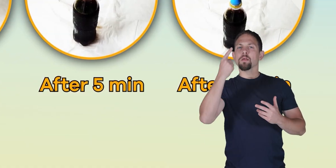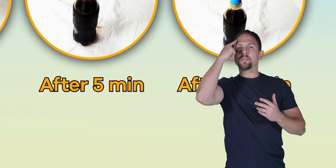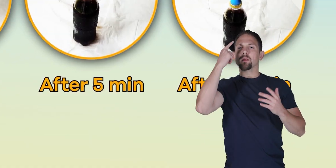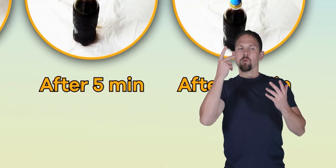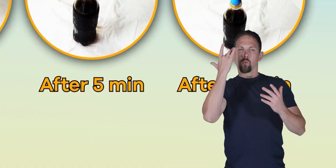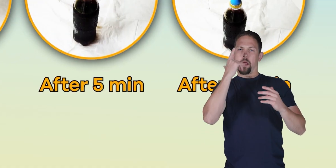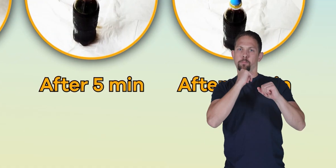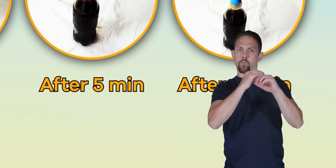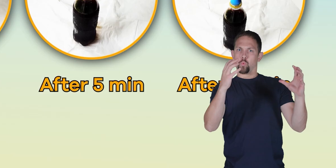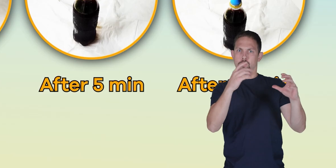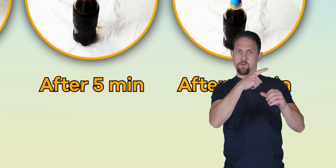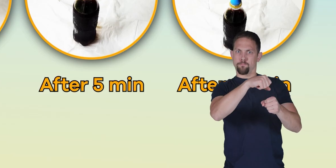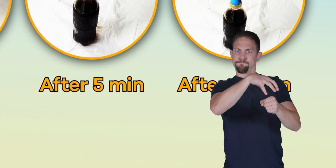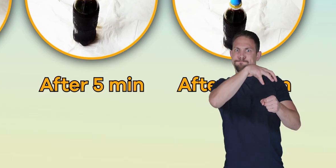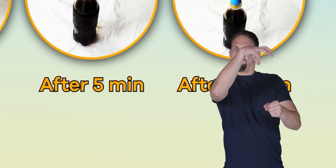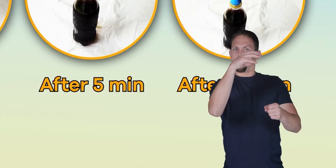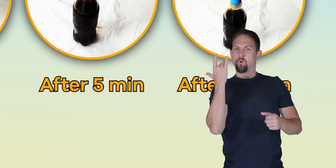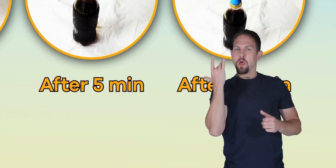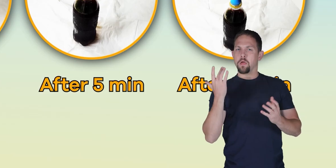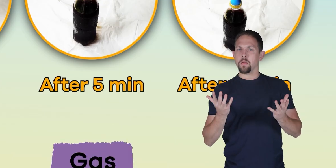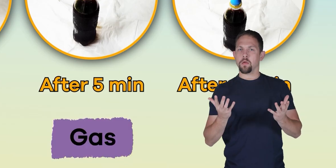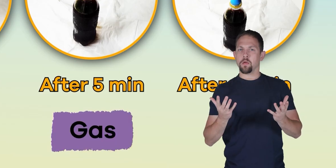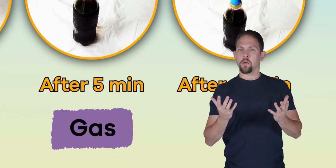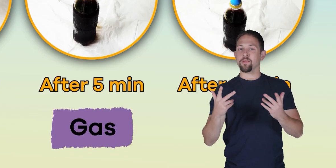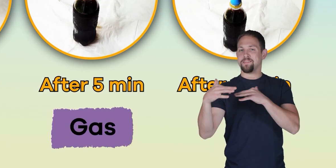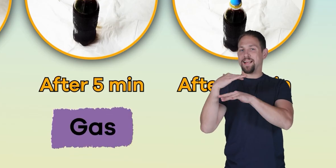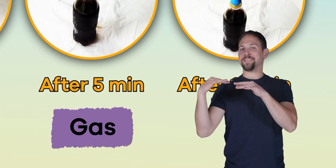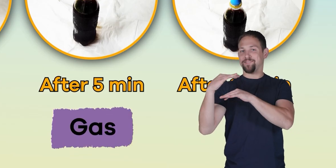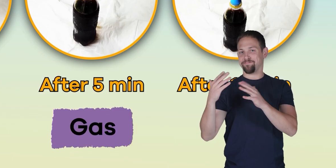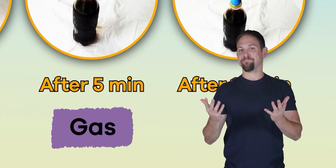you think made the balloon expand gas